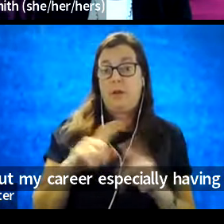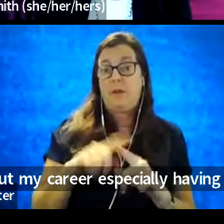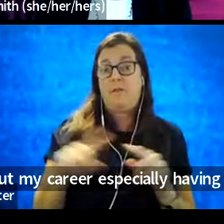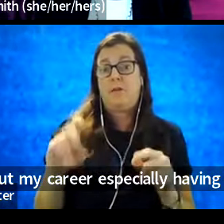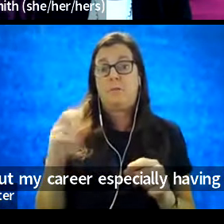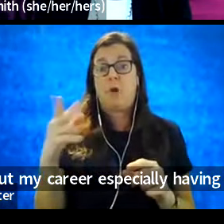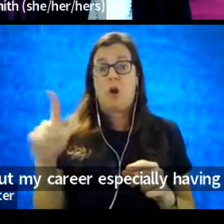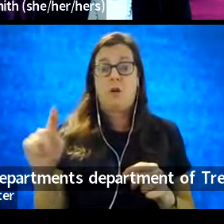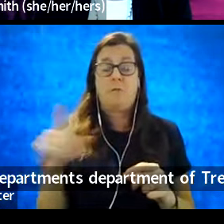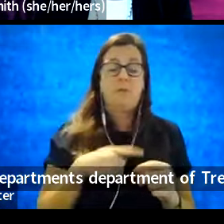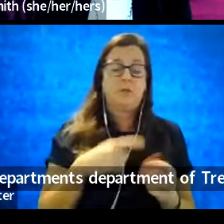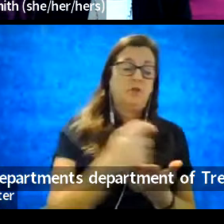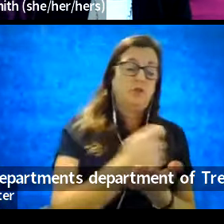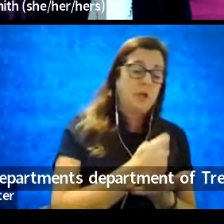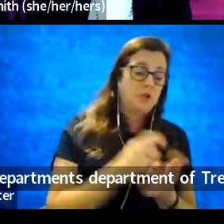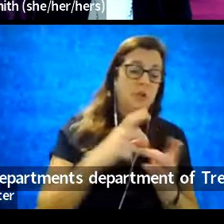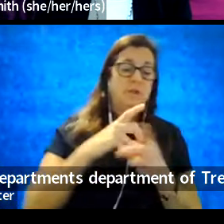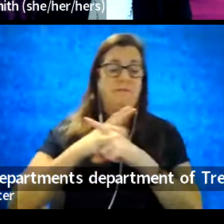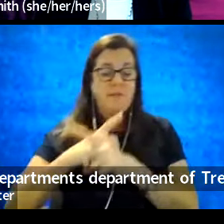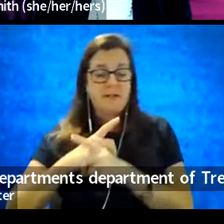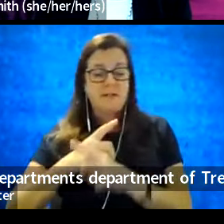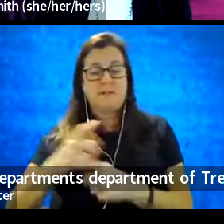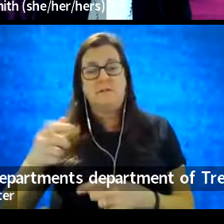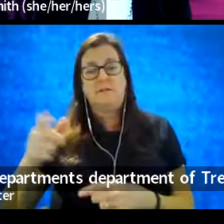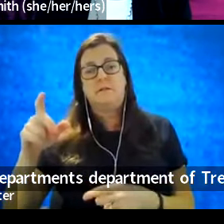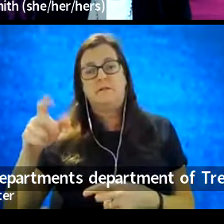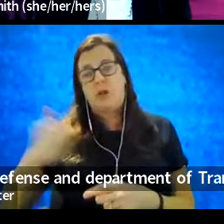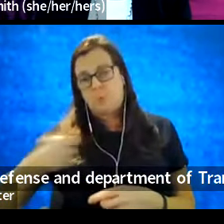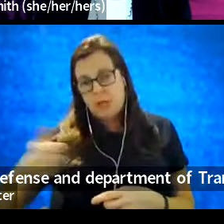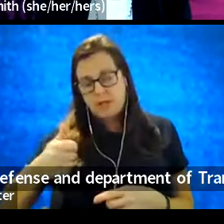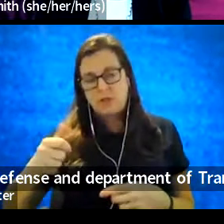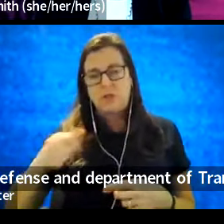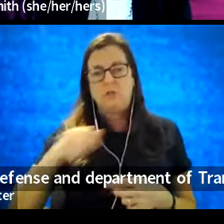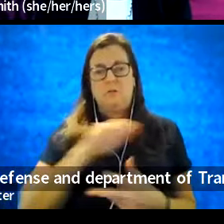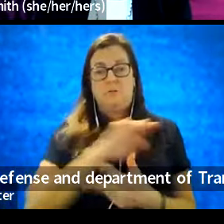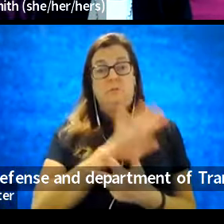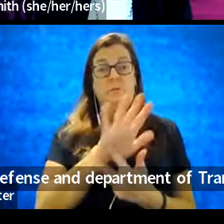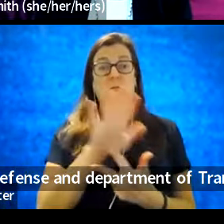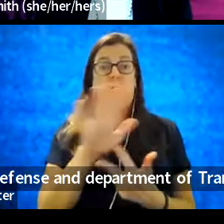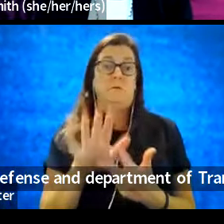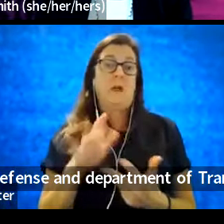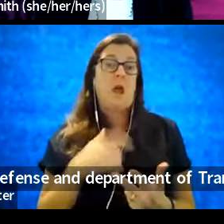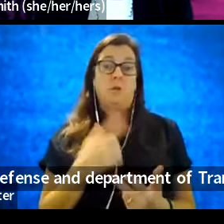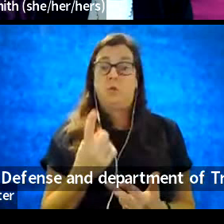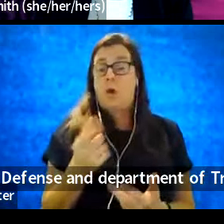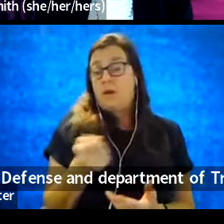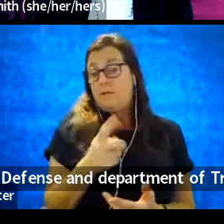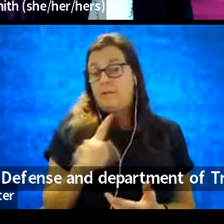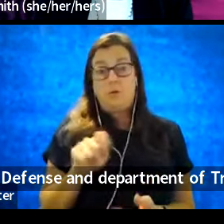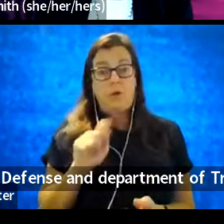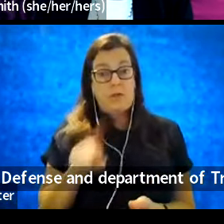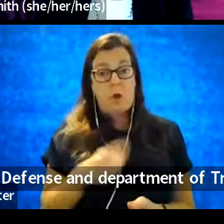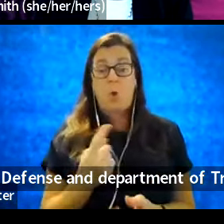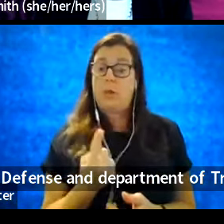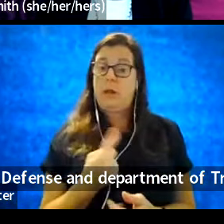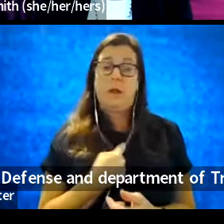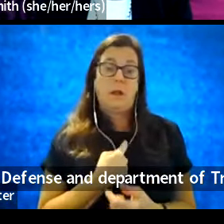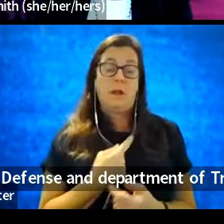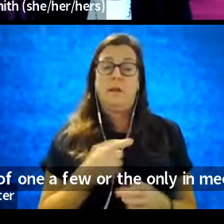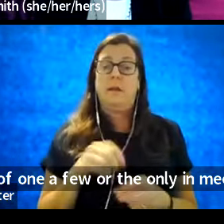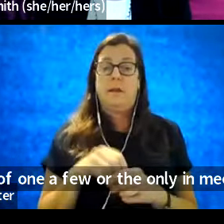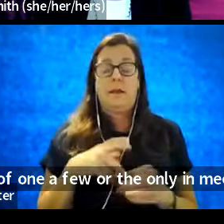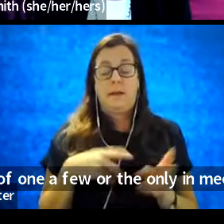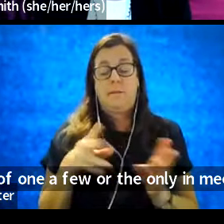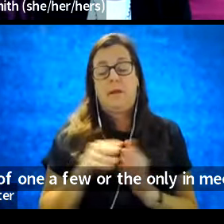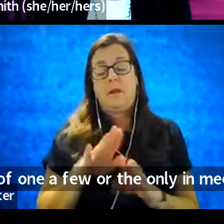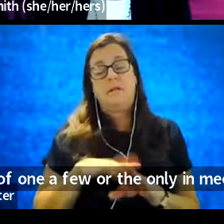Department of Treasury, Department of Defense, and Department of Transportation, I was one of few or the only in meetings on